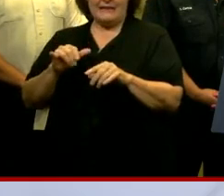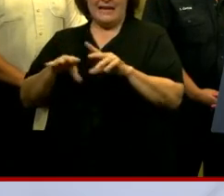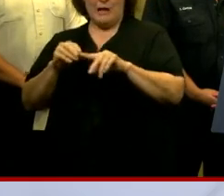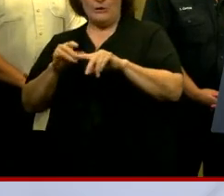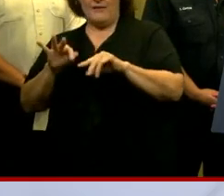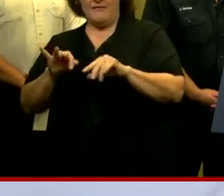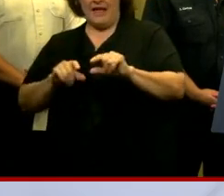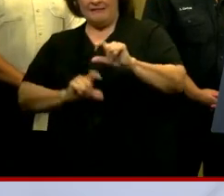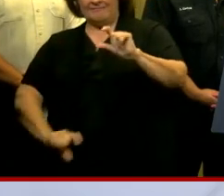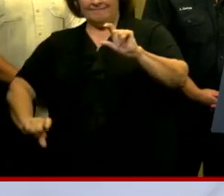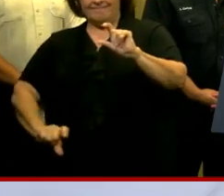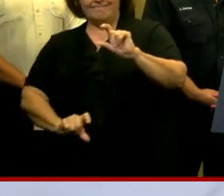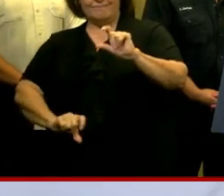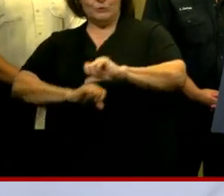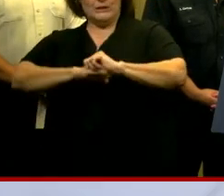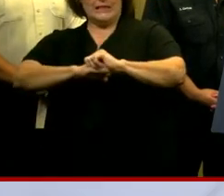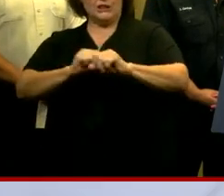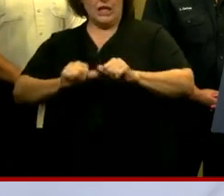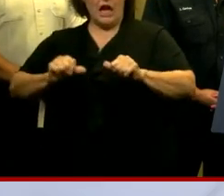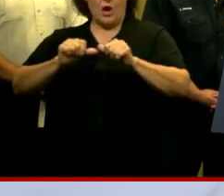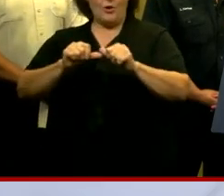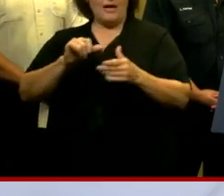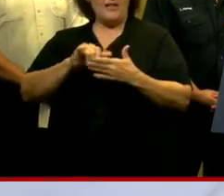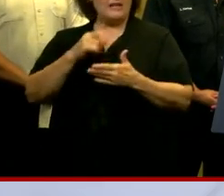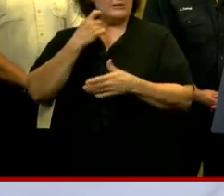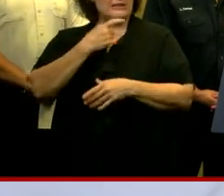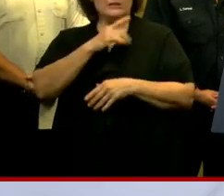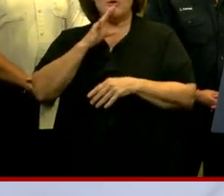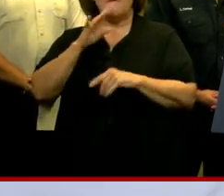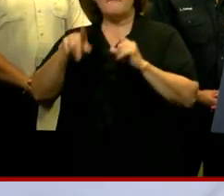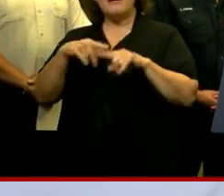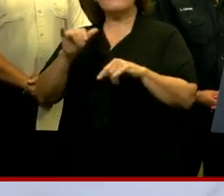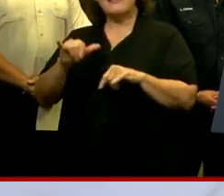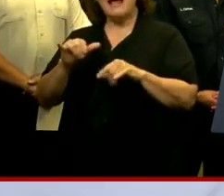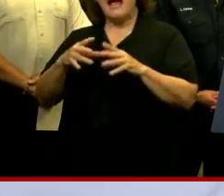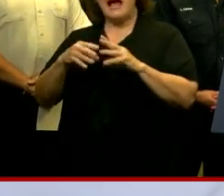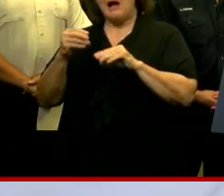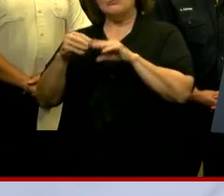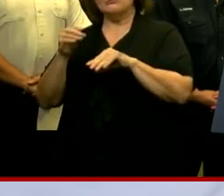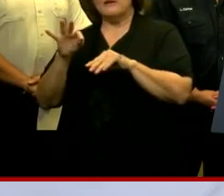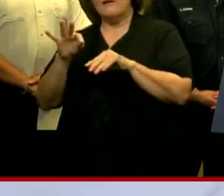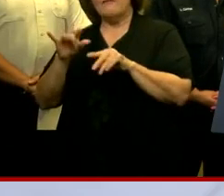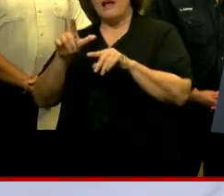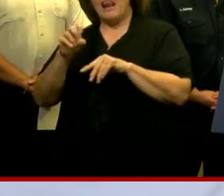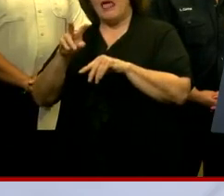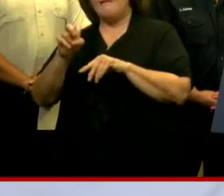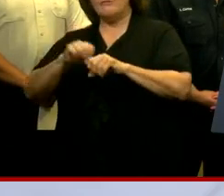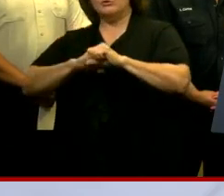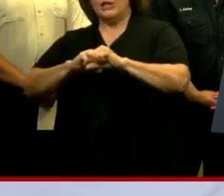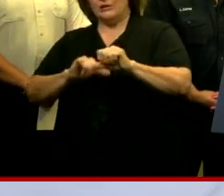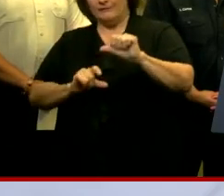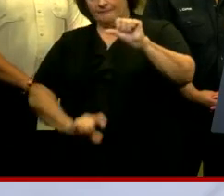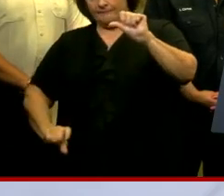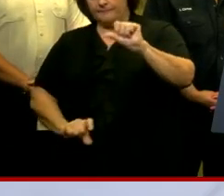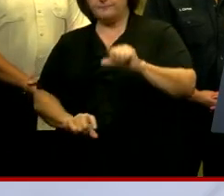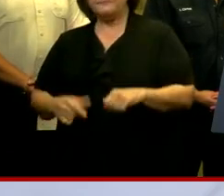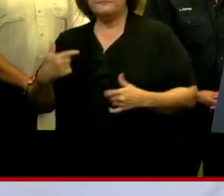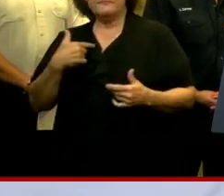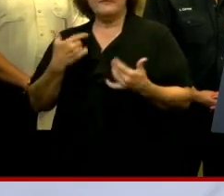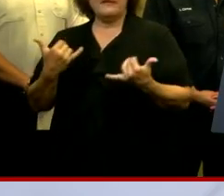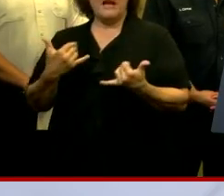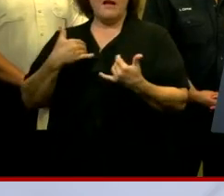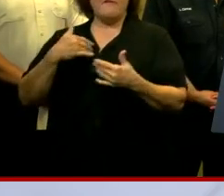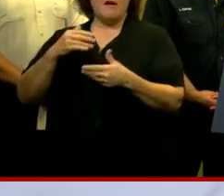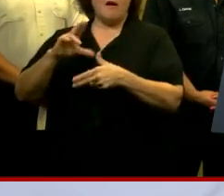necessitated that mandatory evacuation. The mayor just spoke of outside levee protection. We have a hurricane storm